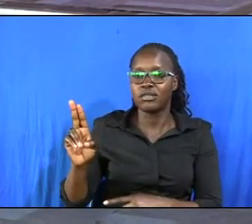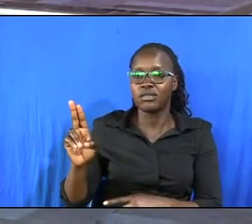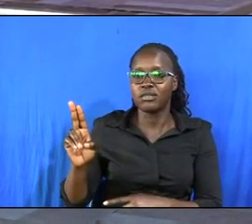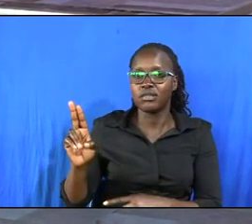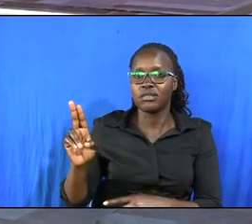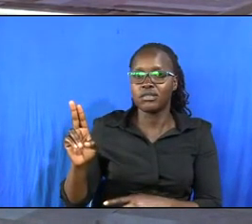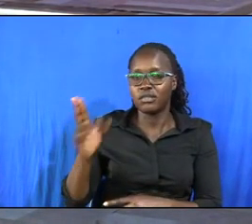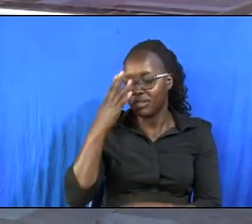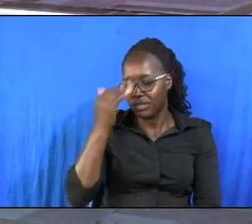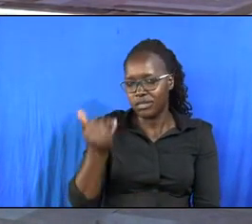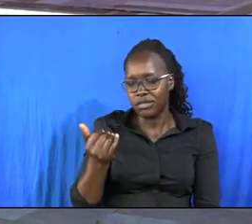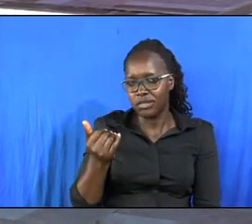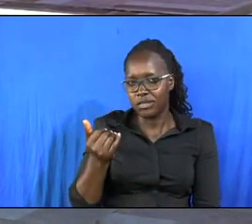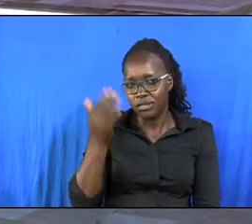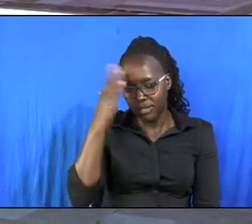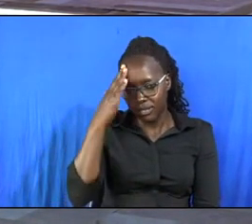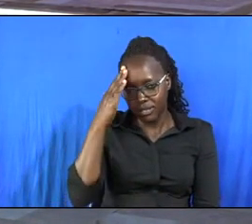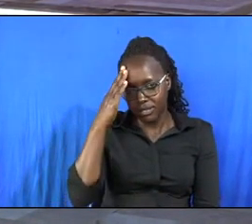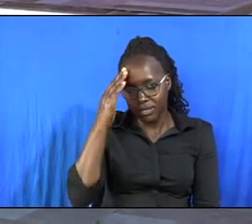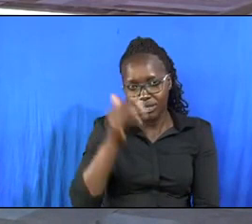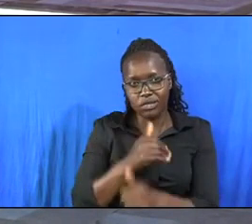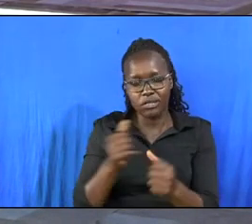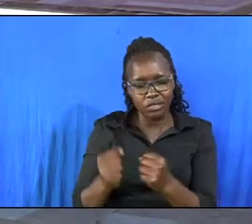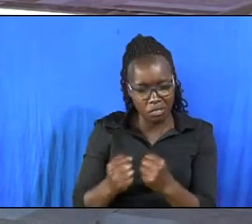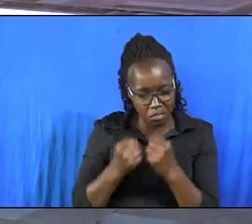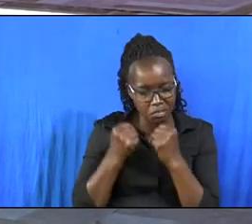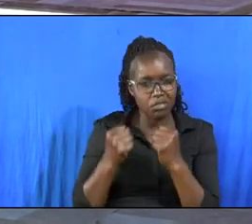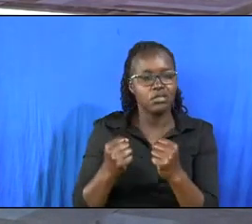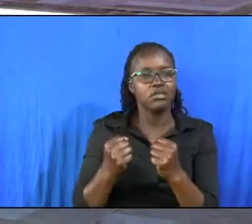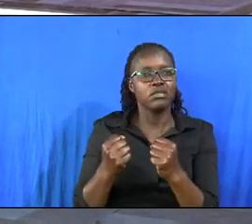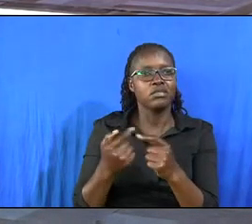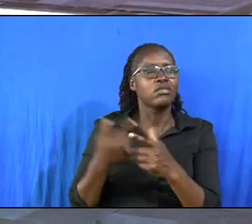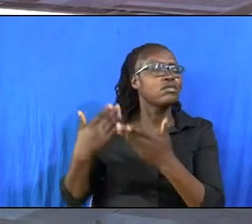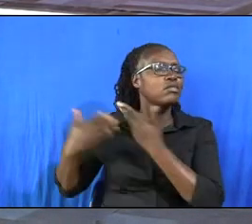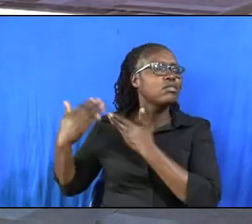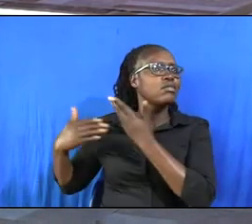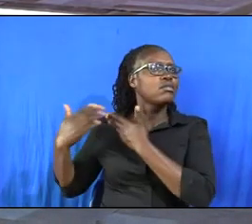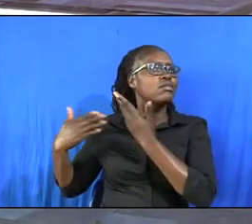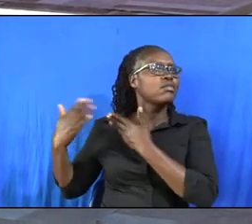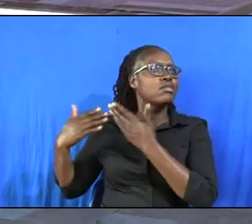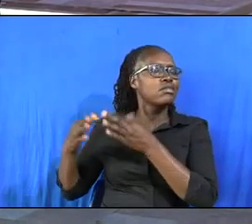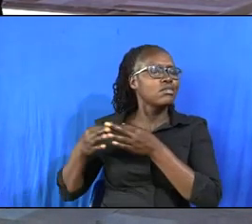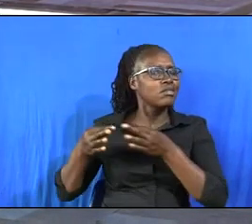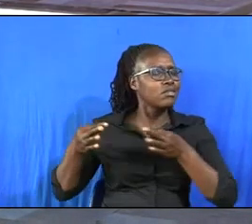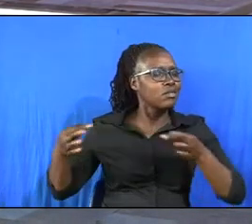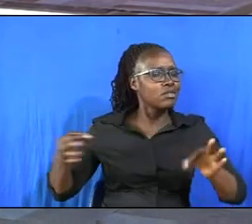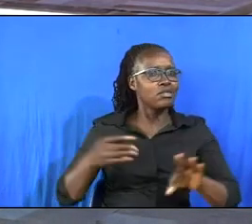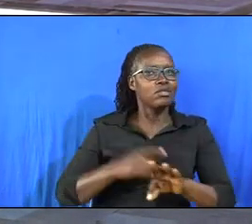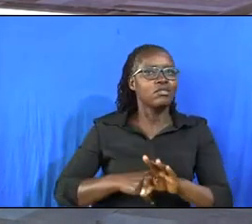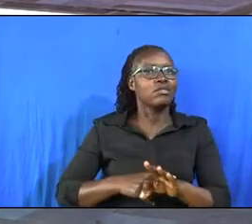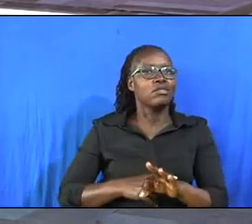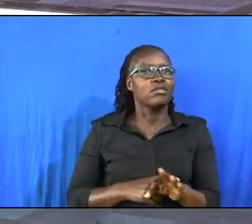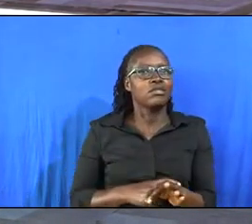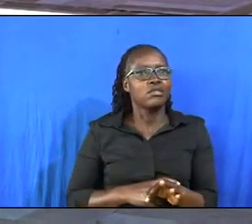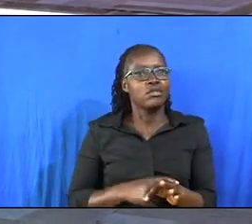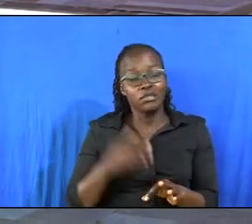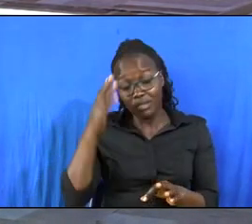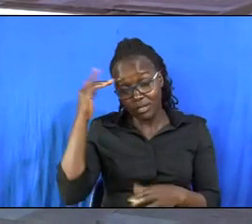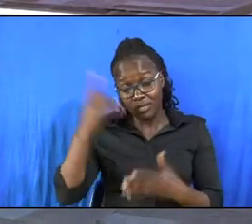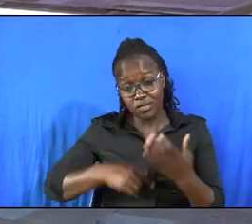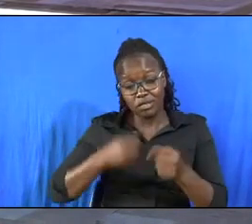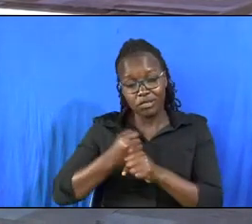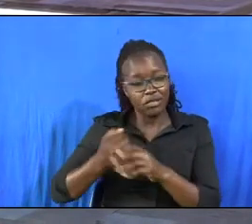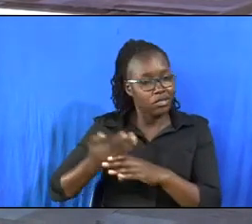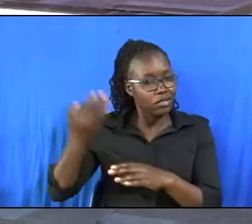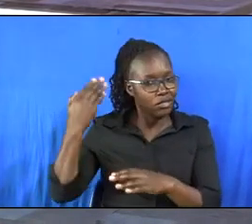because you know their strength from history, you know their tough from history, know what they have done